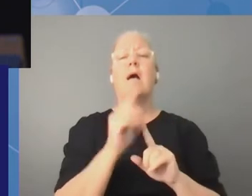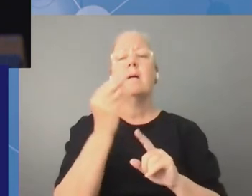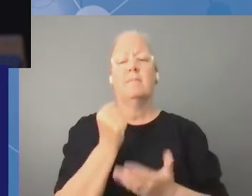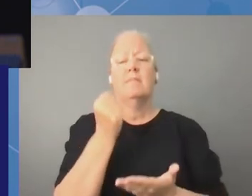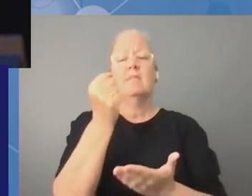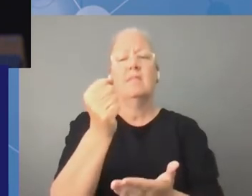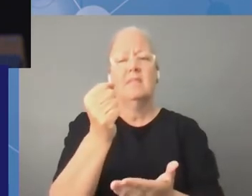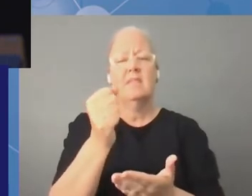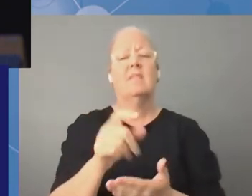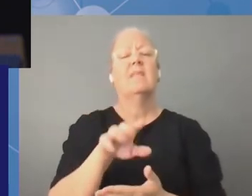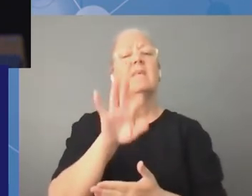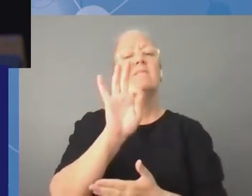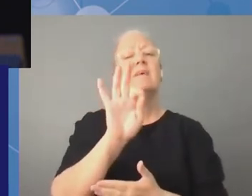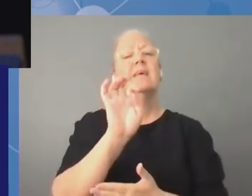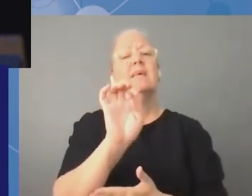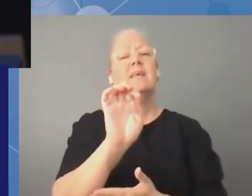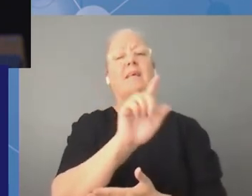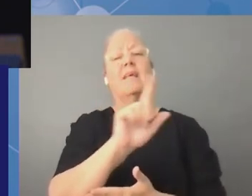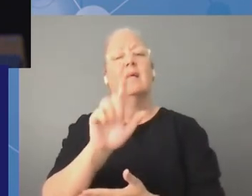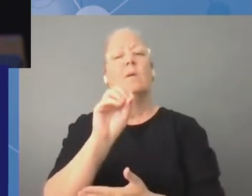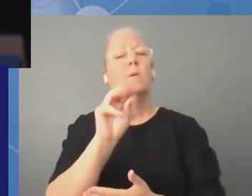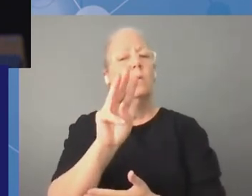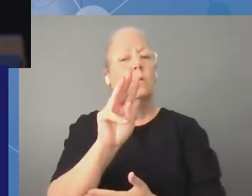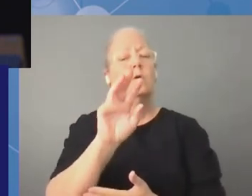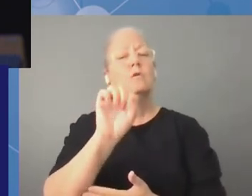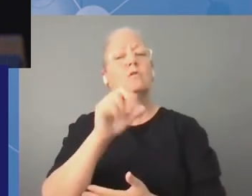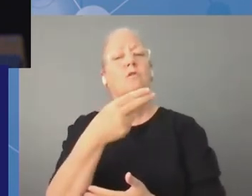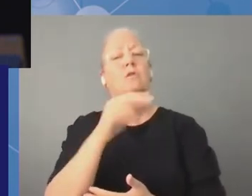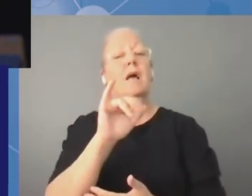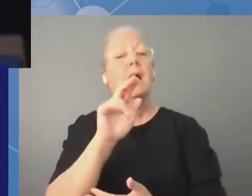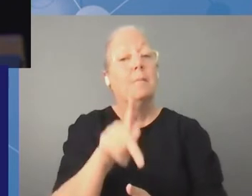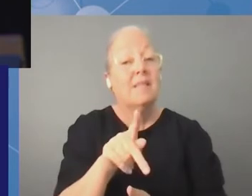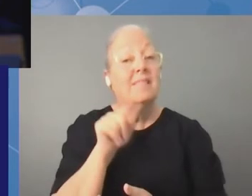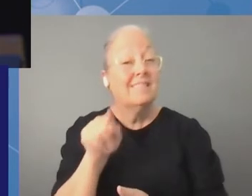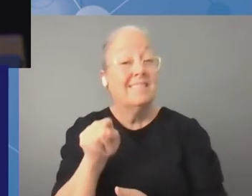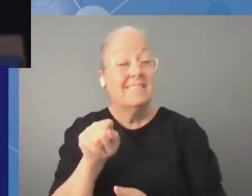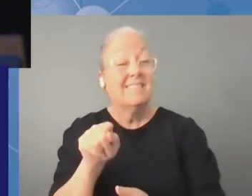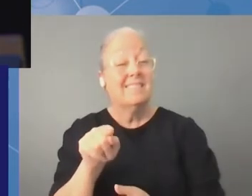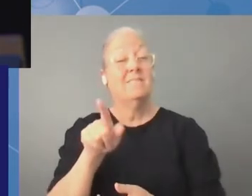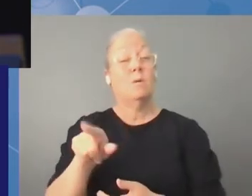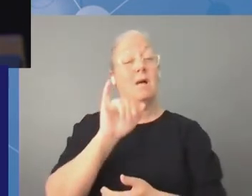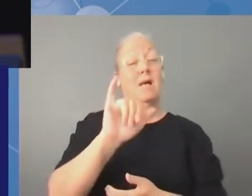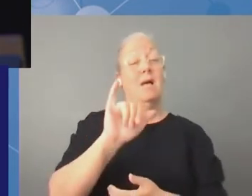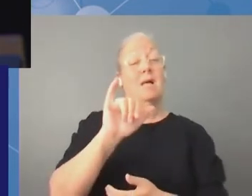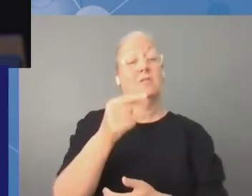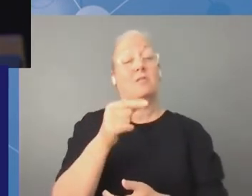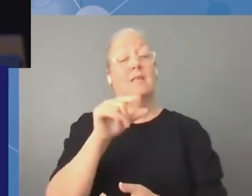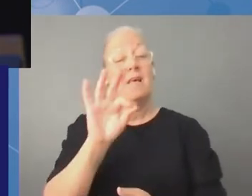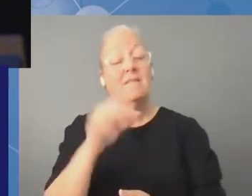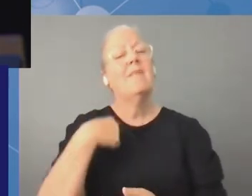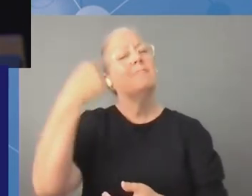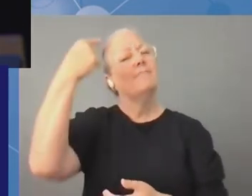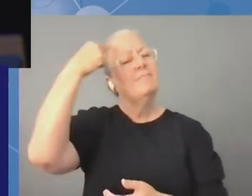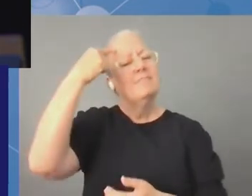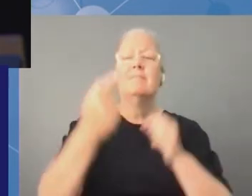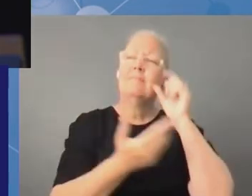currently uh people with disabilities or people from uh civil society